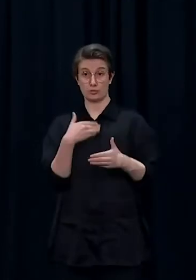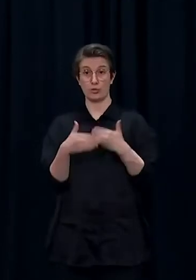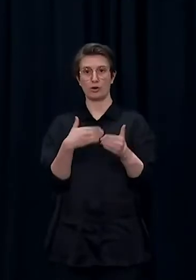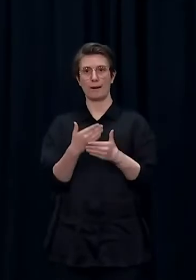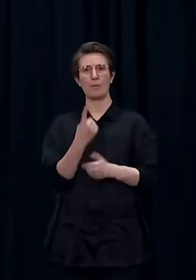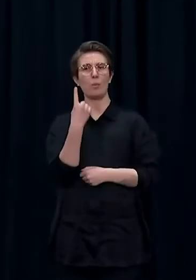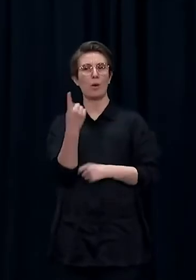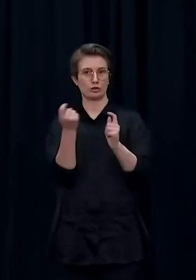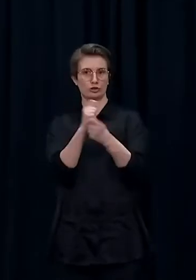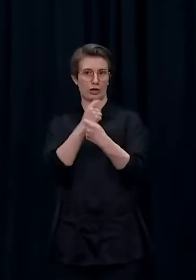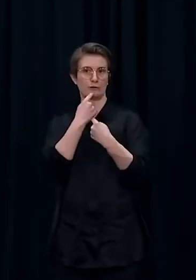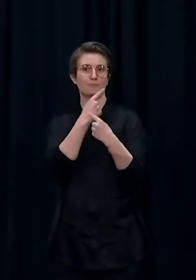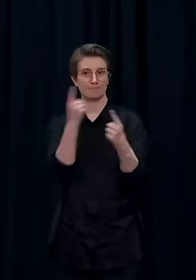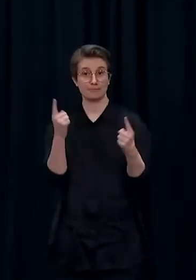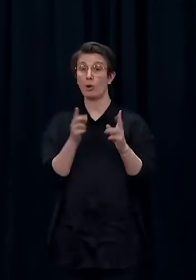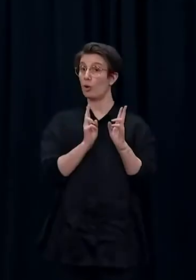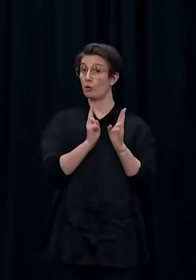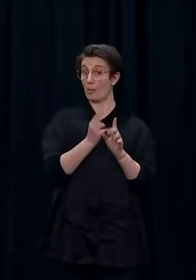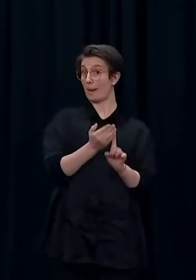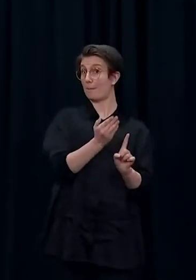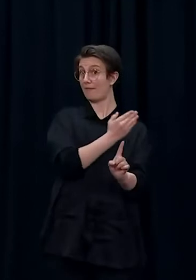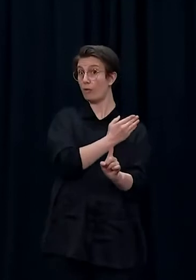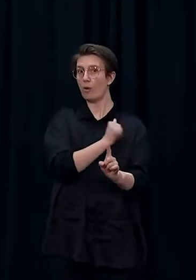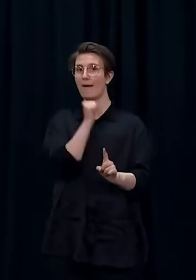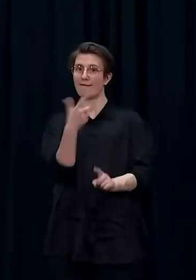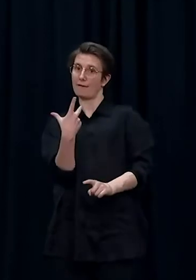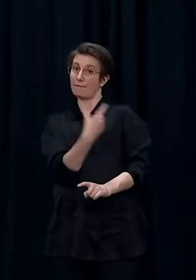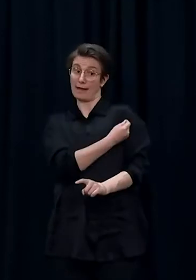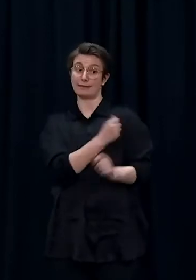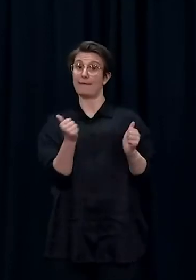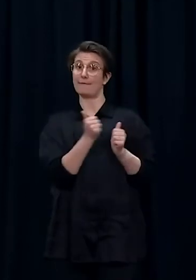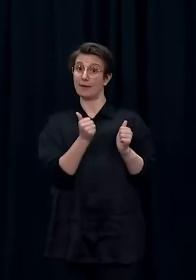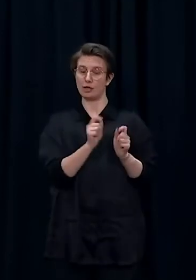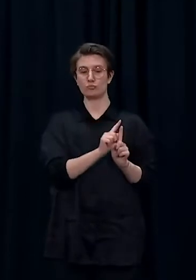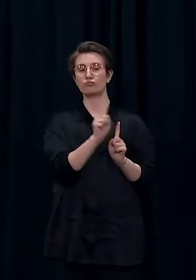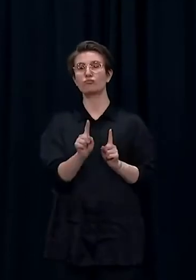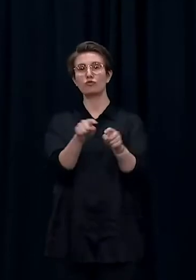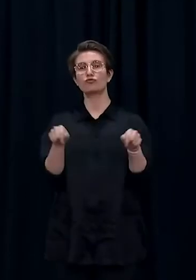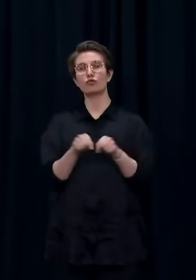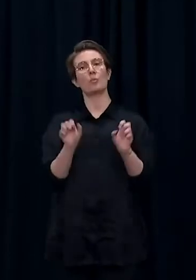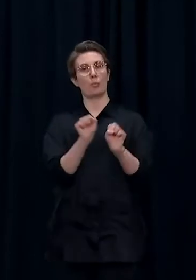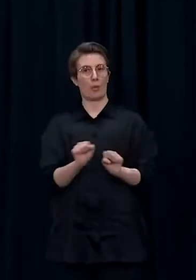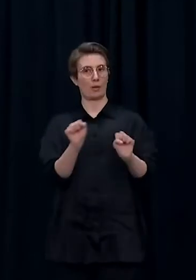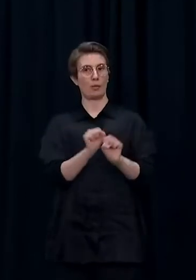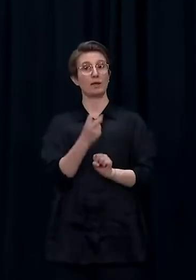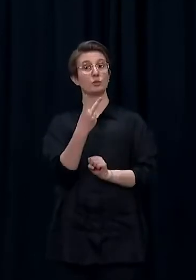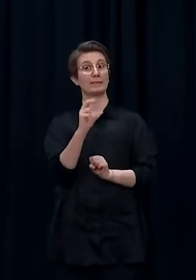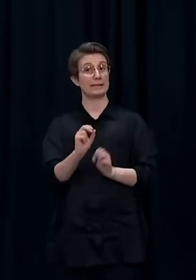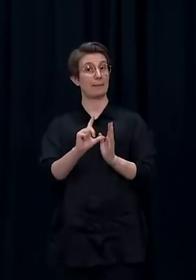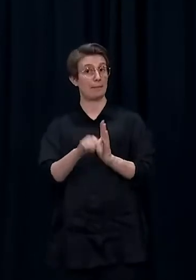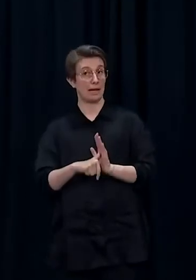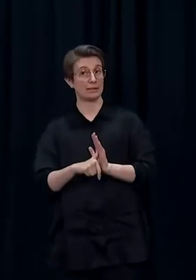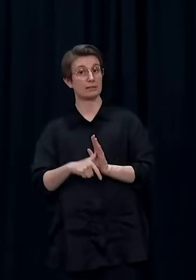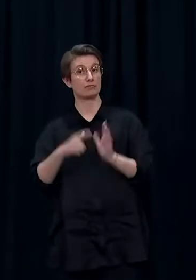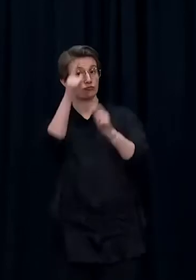minutes instead of 20 minutes. This is based on advice from our COVID vaccination technical advisory group and is